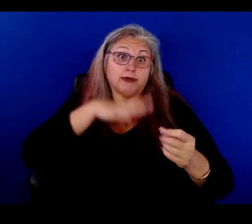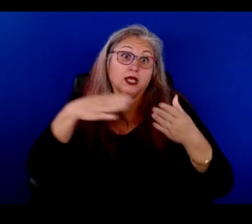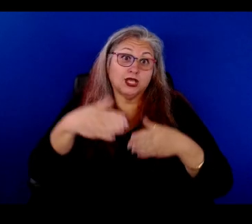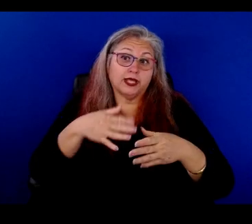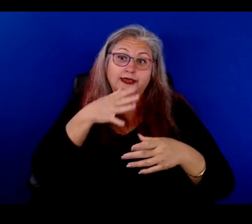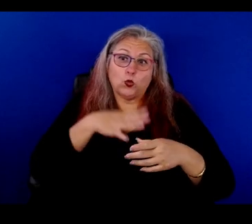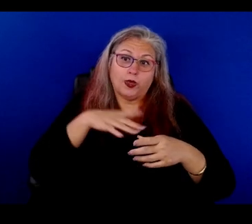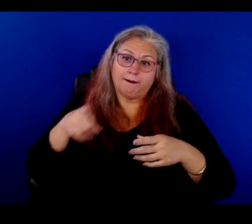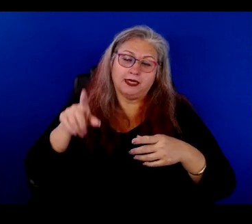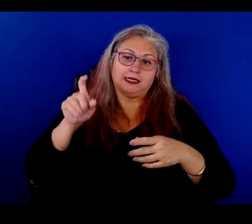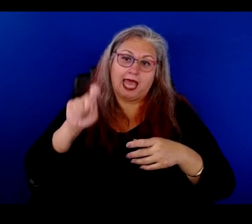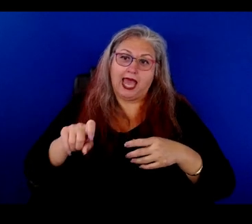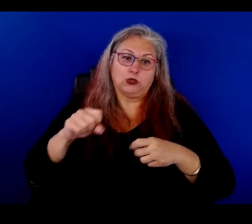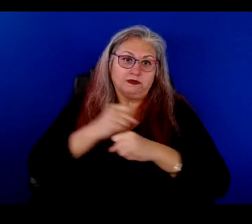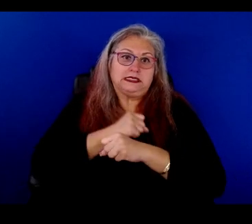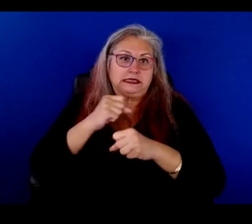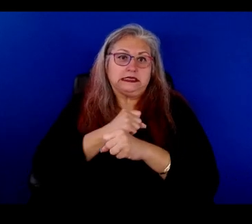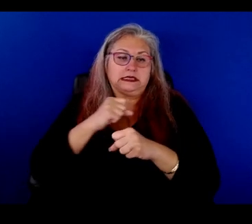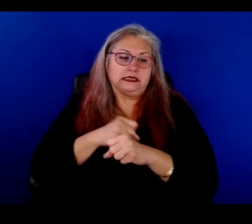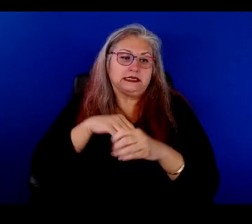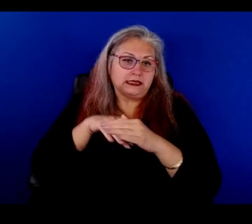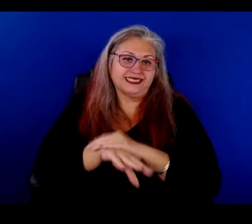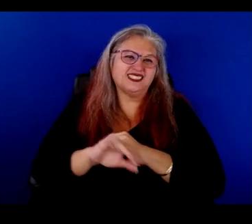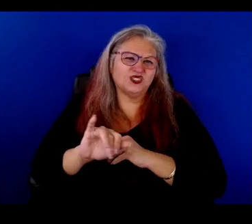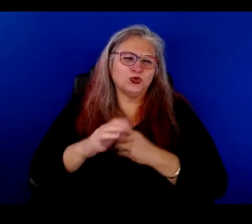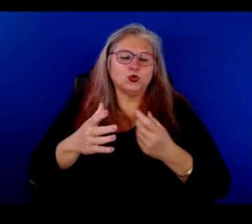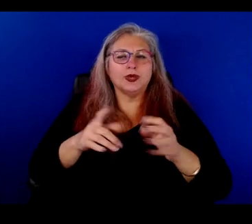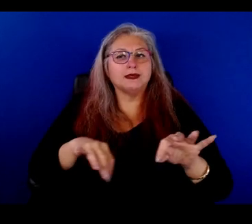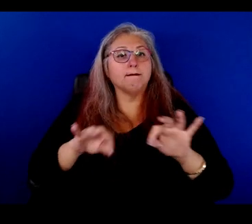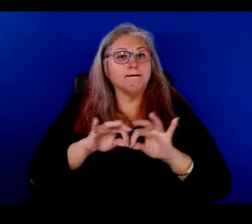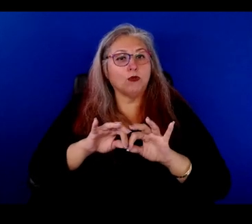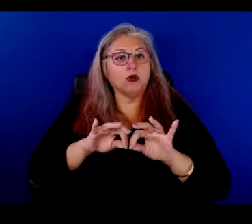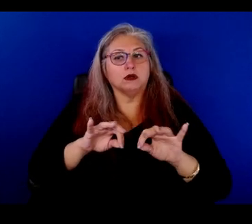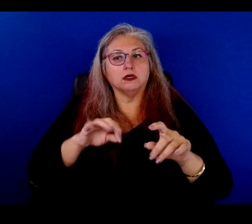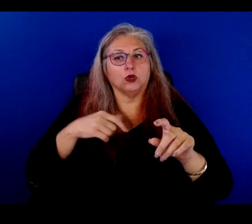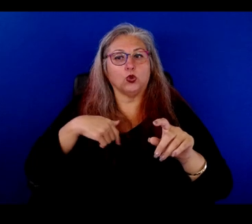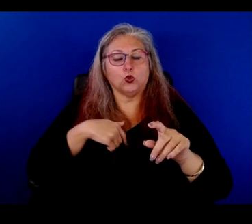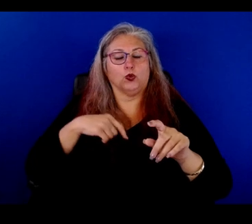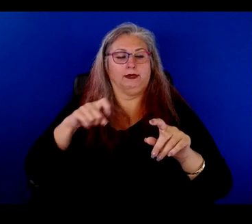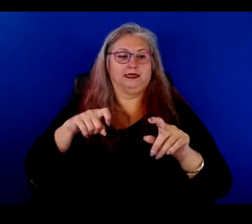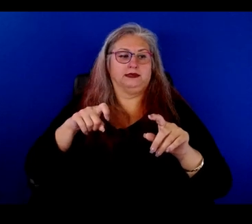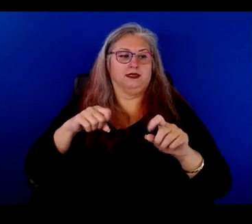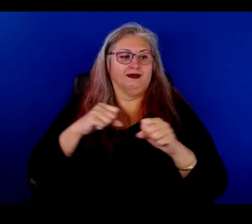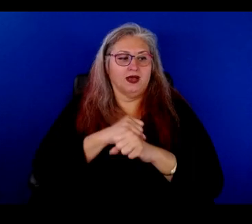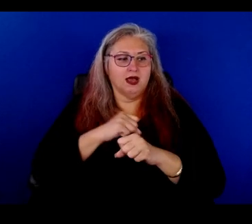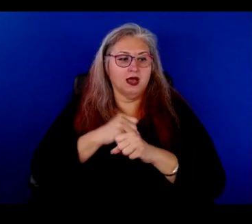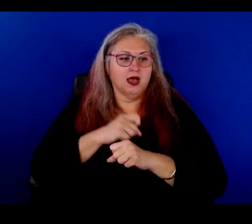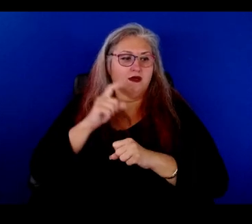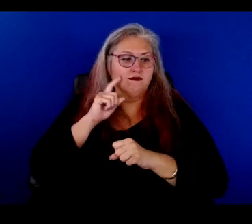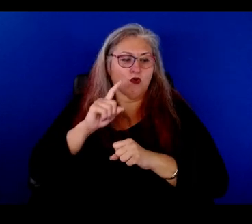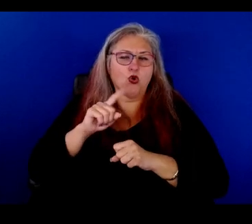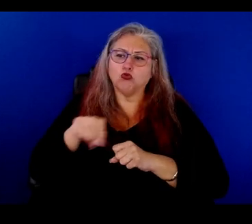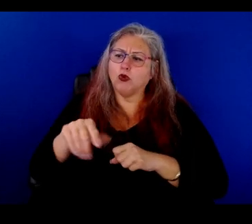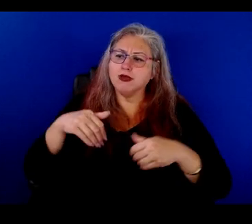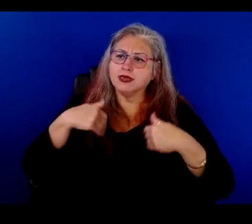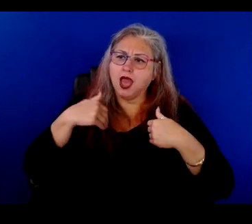women had to kind of fight their way into, so it's important that, I want to say, it's important that we also fight for the young